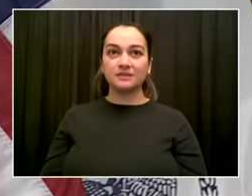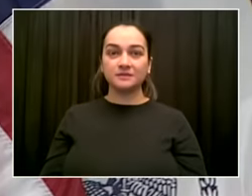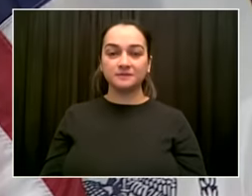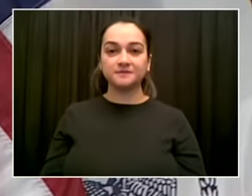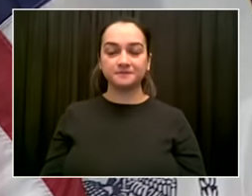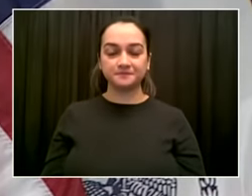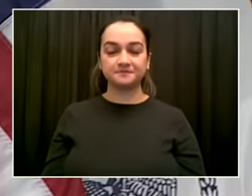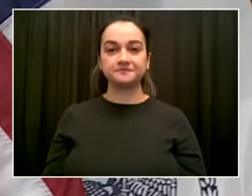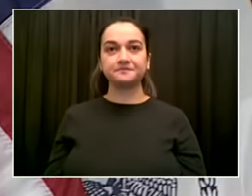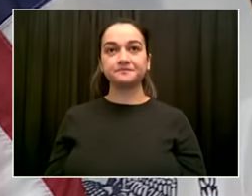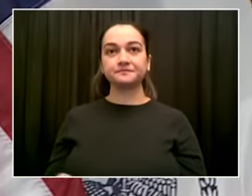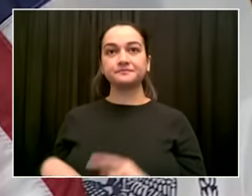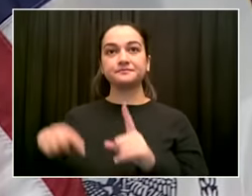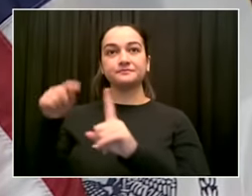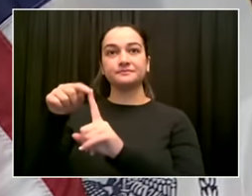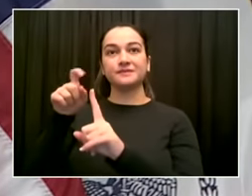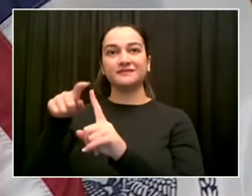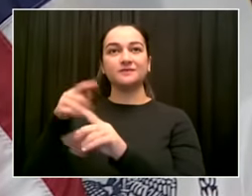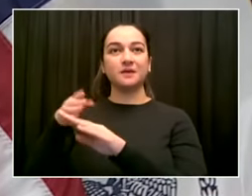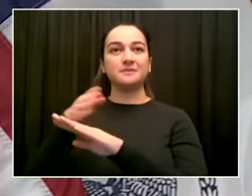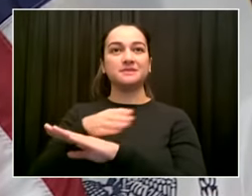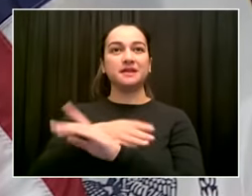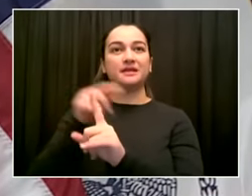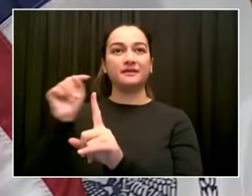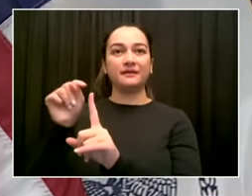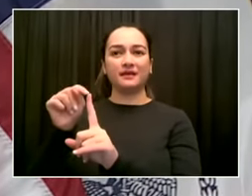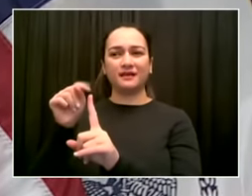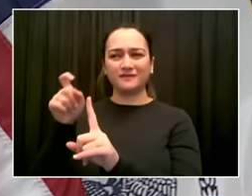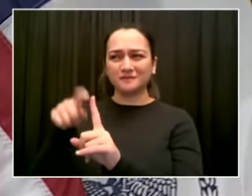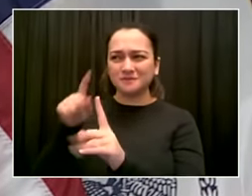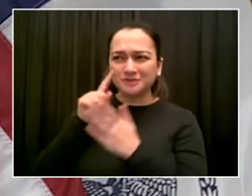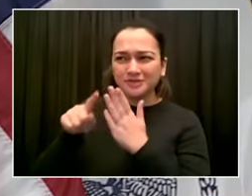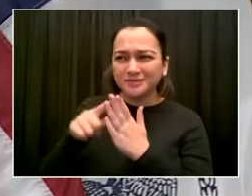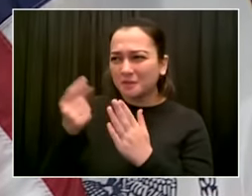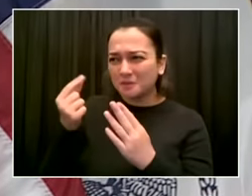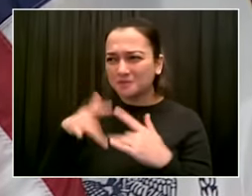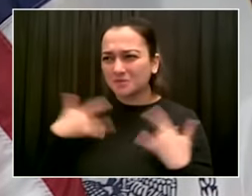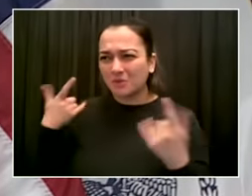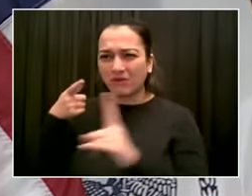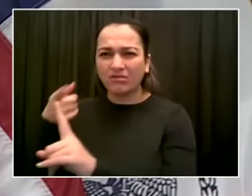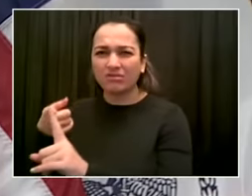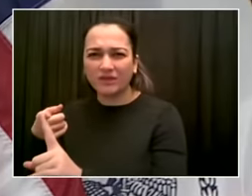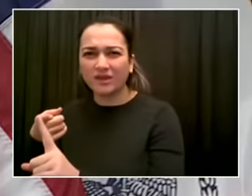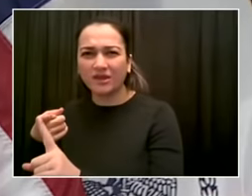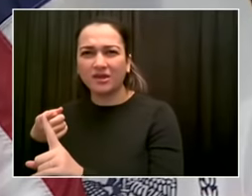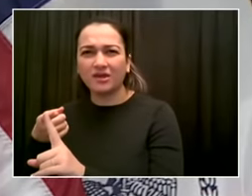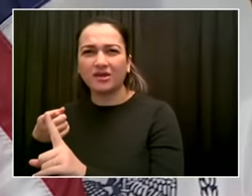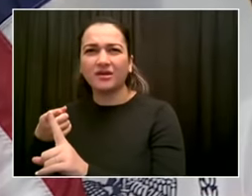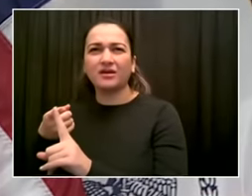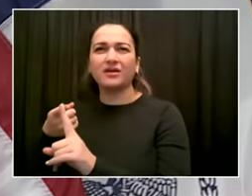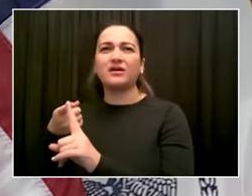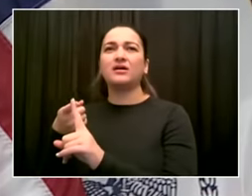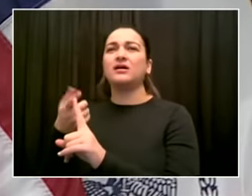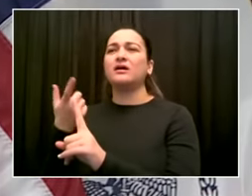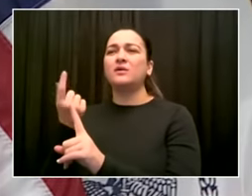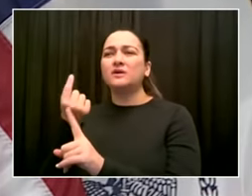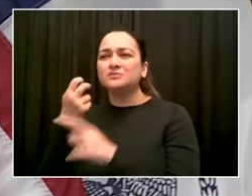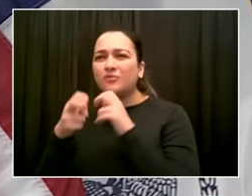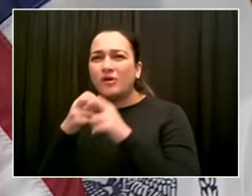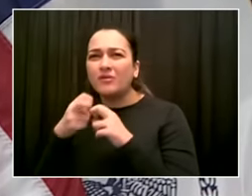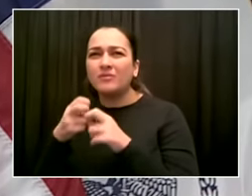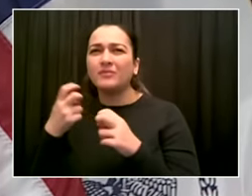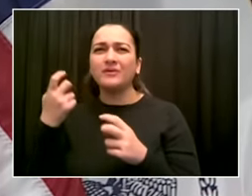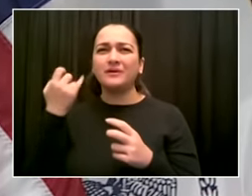all over the city. So we either need to get that into play or replace that concept very clearly with additional capacity.